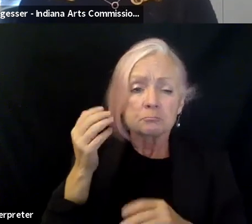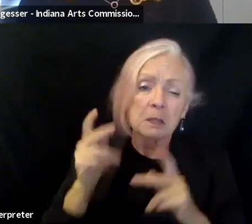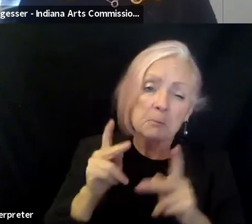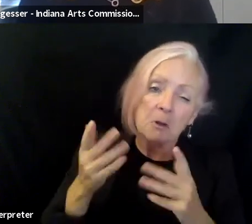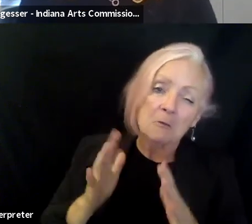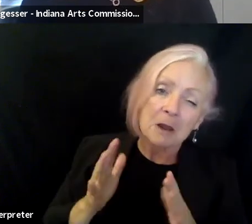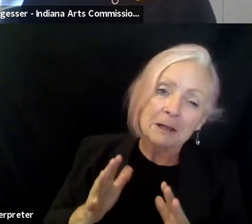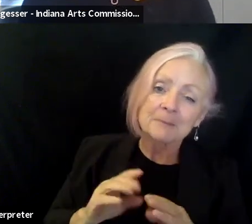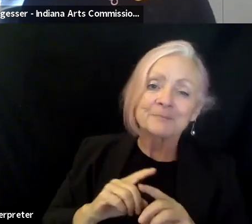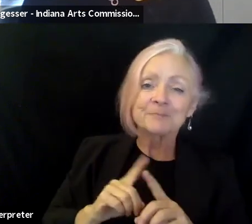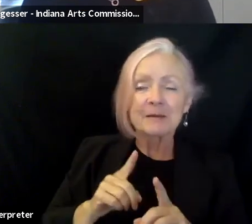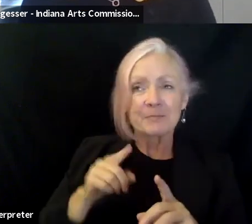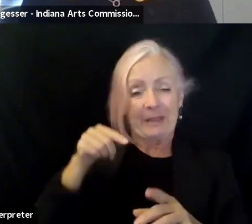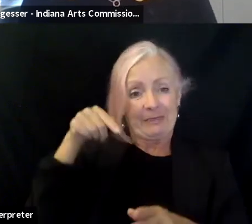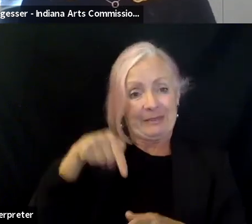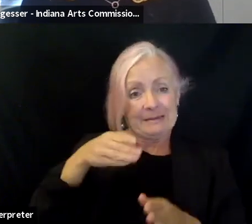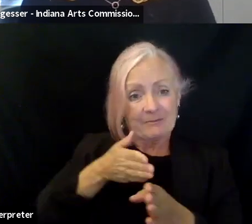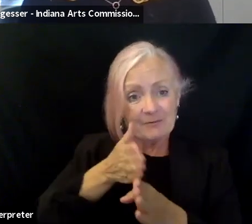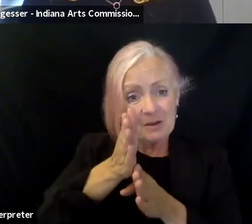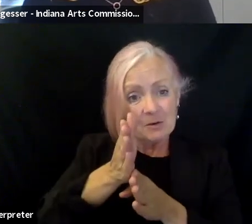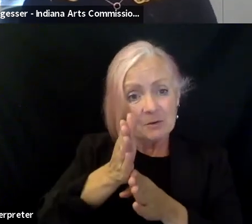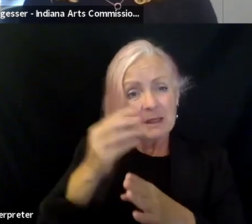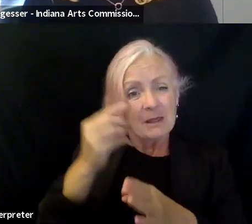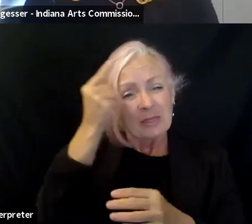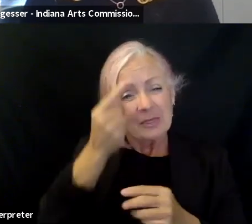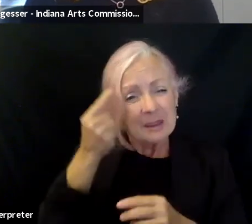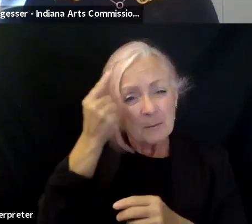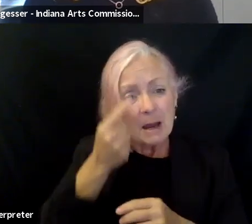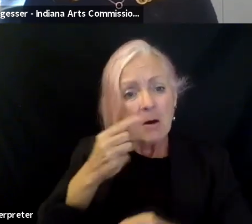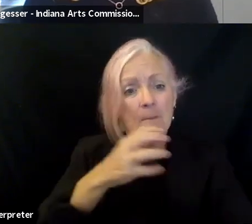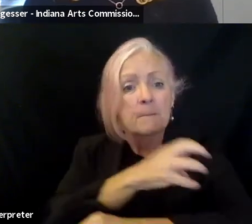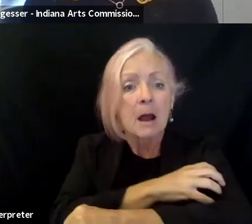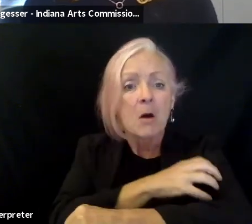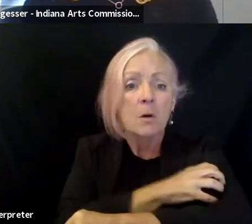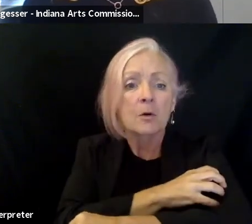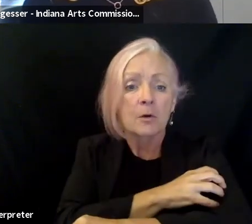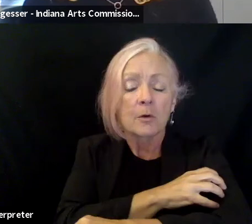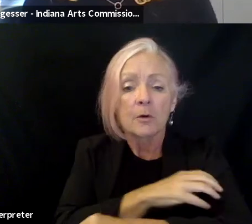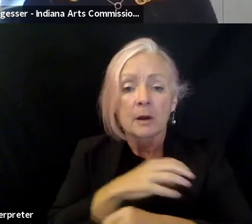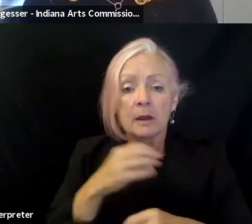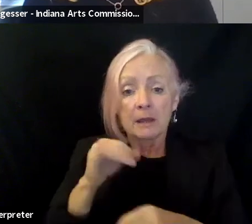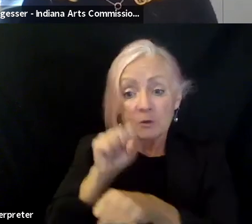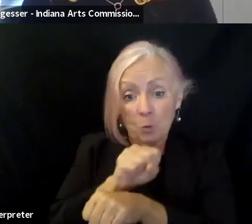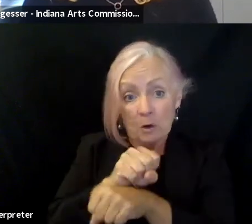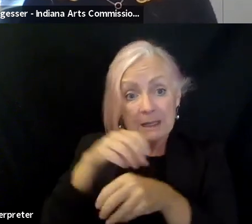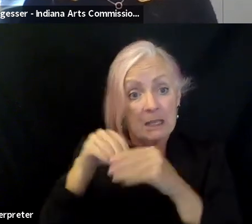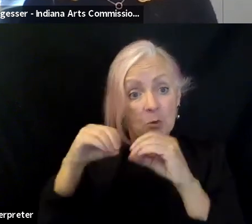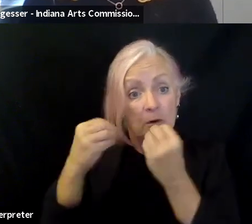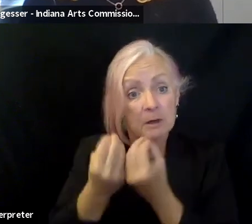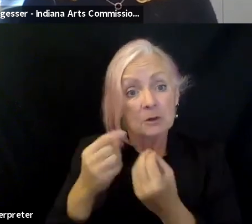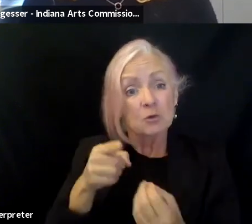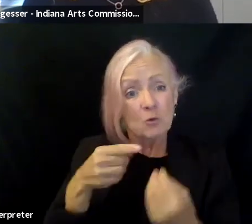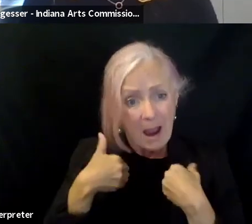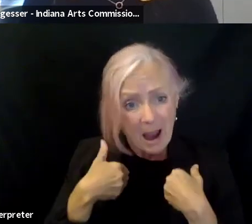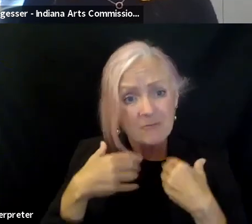working in this landscape, and that is power. We have, if you're working in an organization, you have a lot of power,